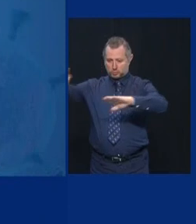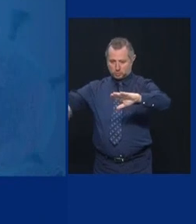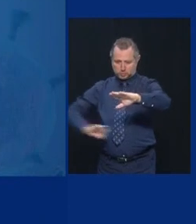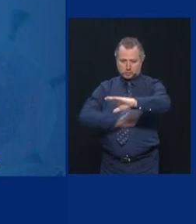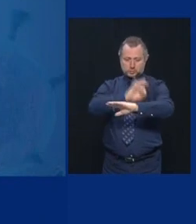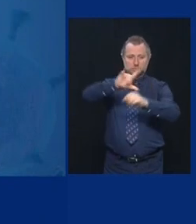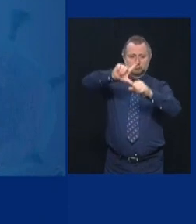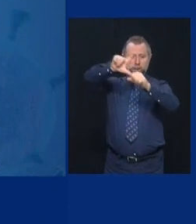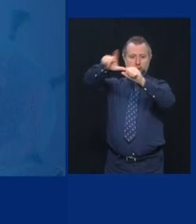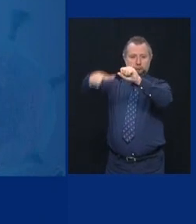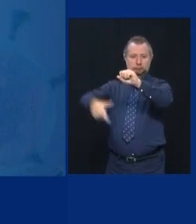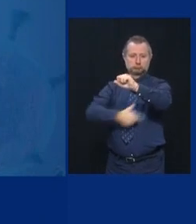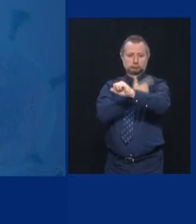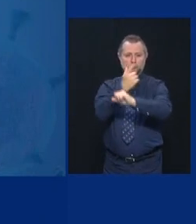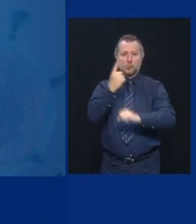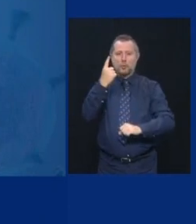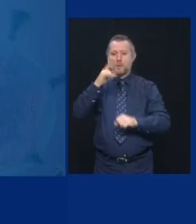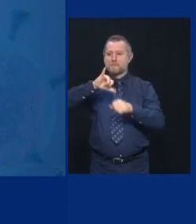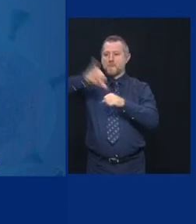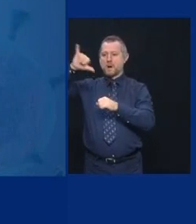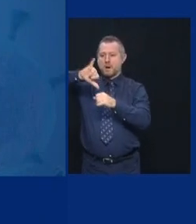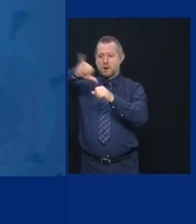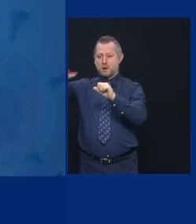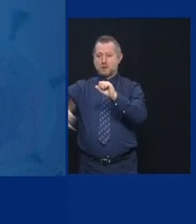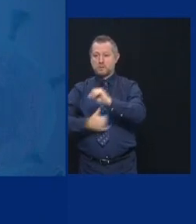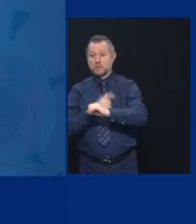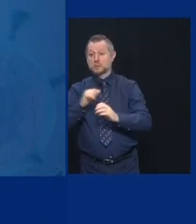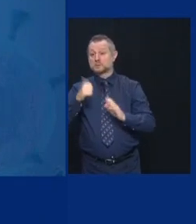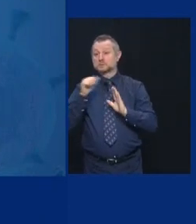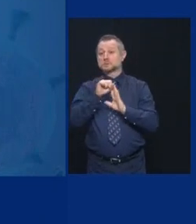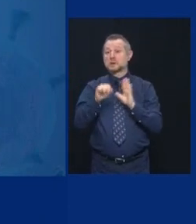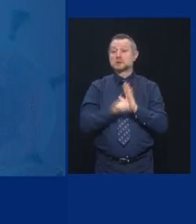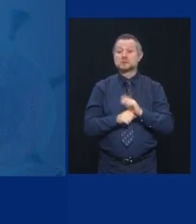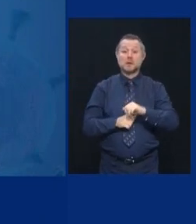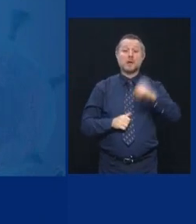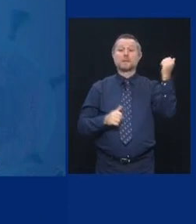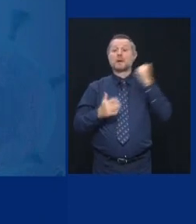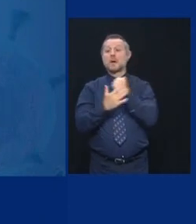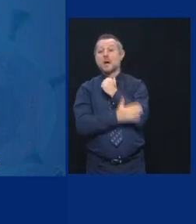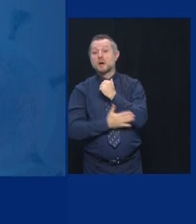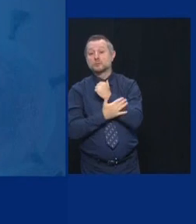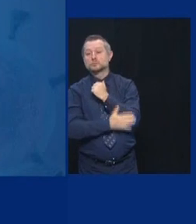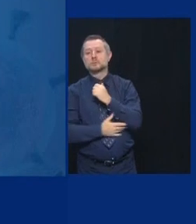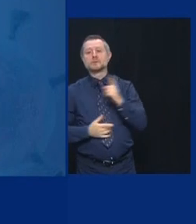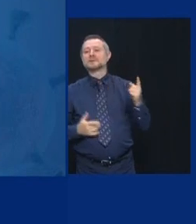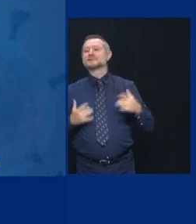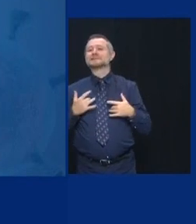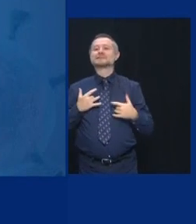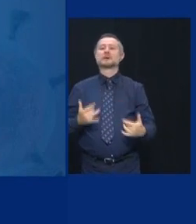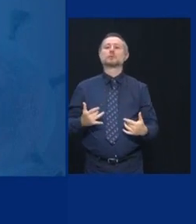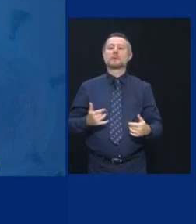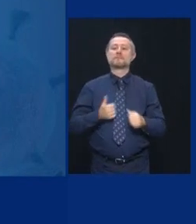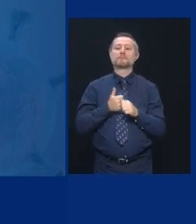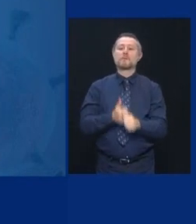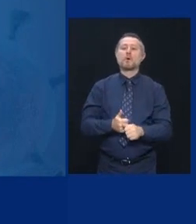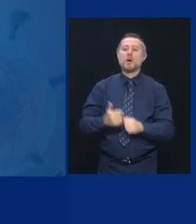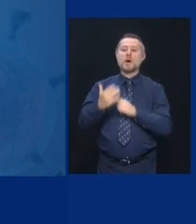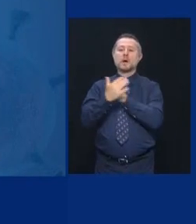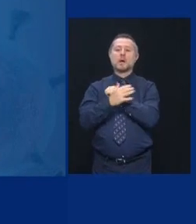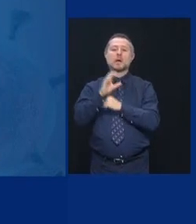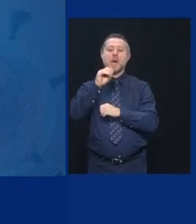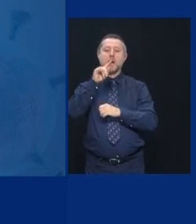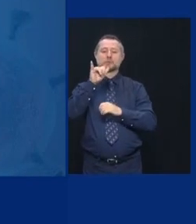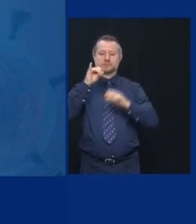state, every other country does a political subdivision, a county, a city,